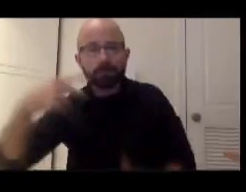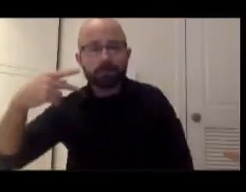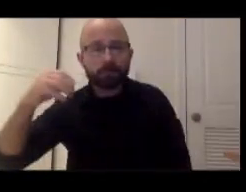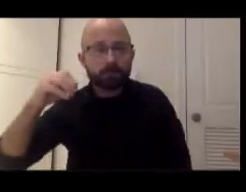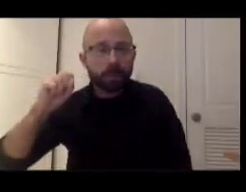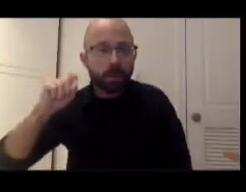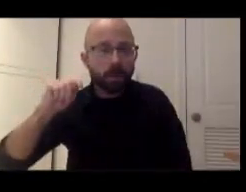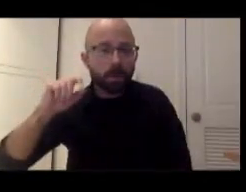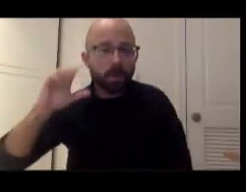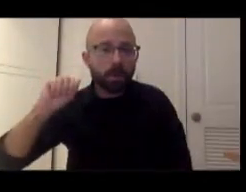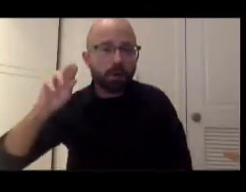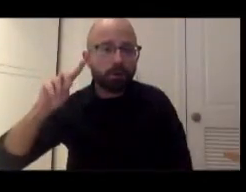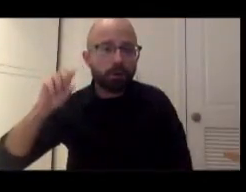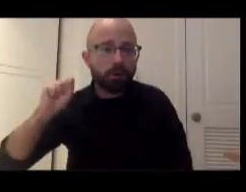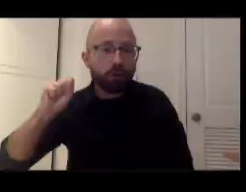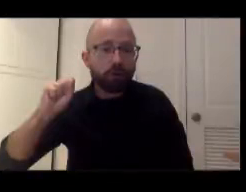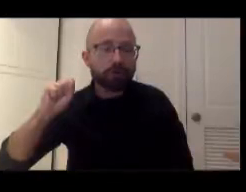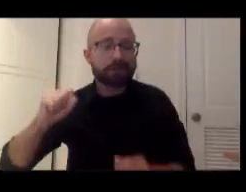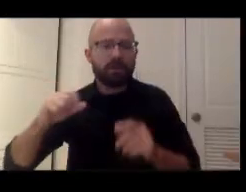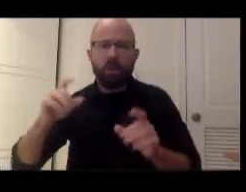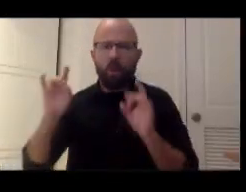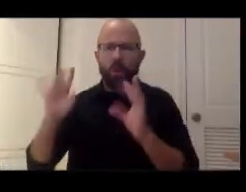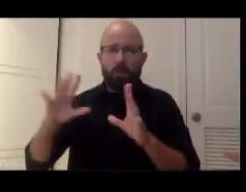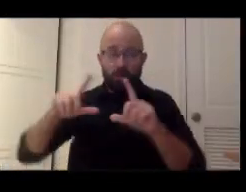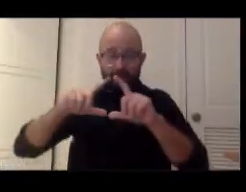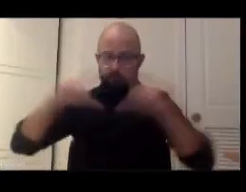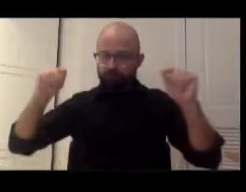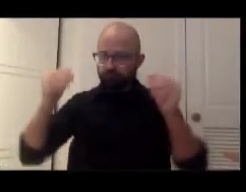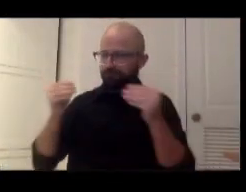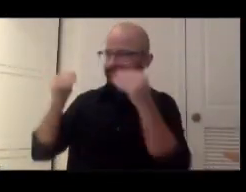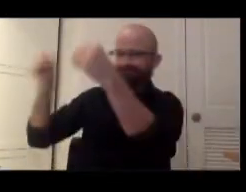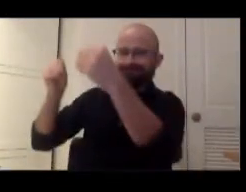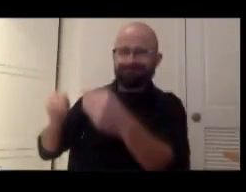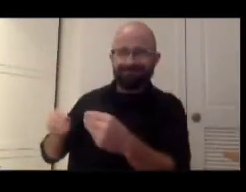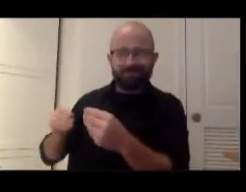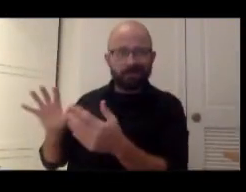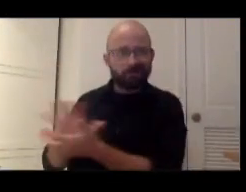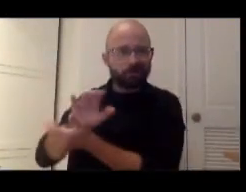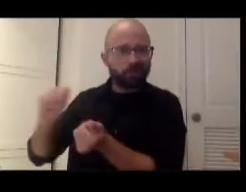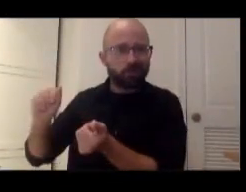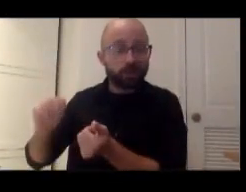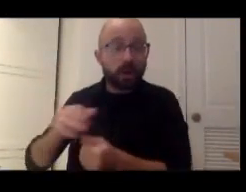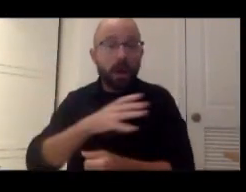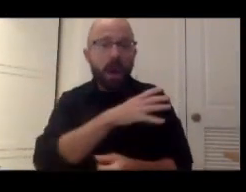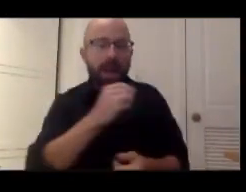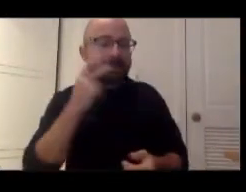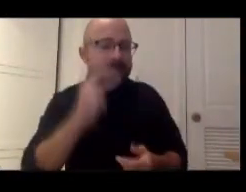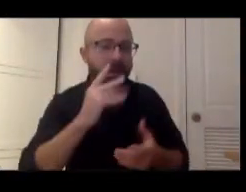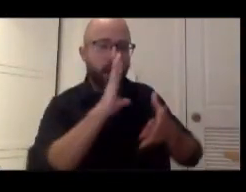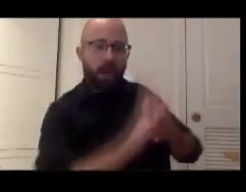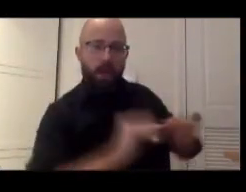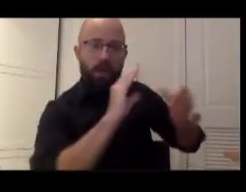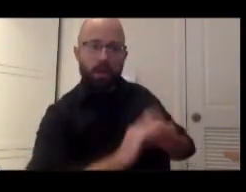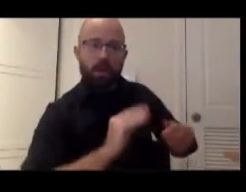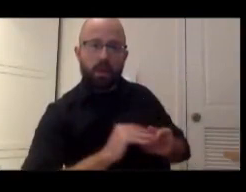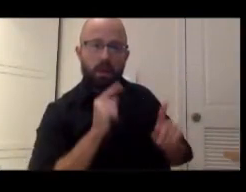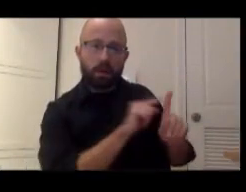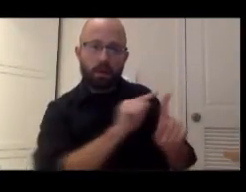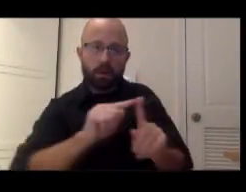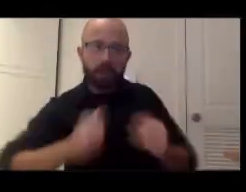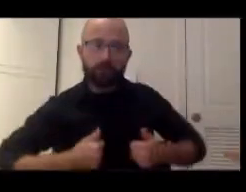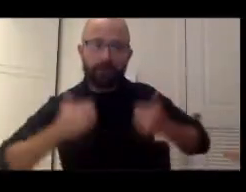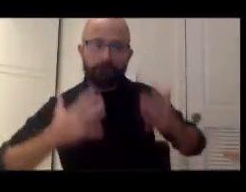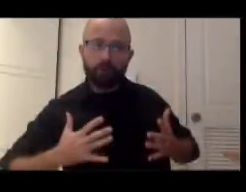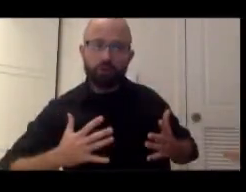horrible postcards that people posted of the destruction, but also showing the testimony of survivors. I think that was really